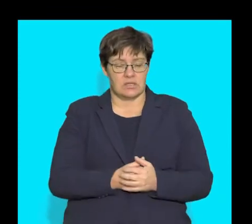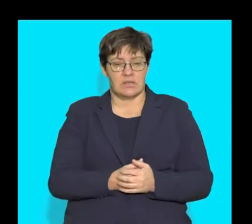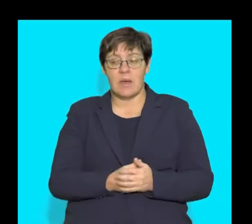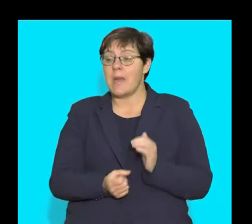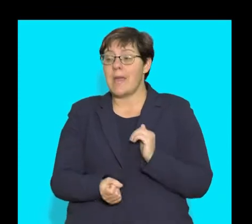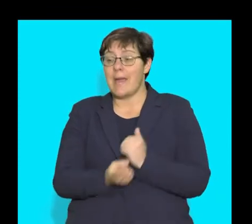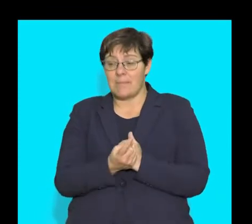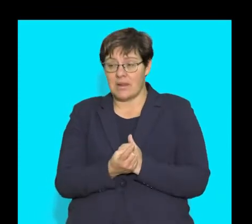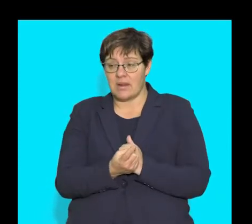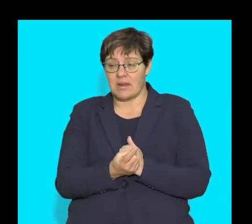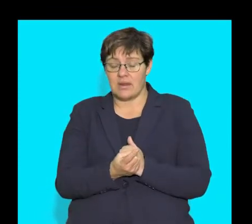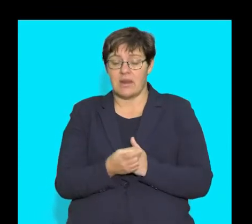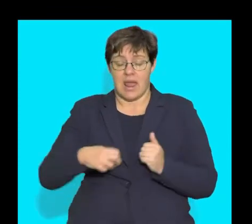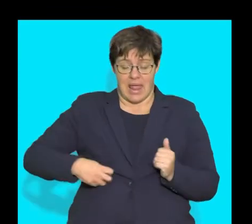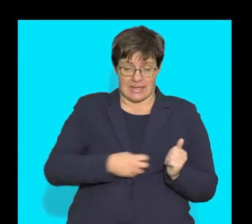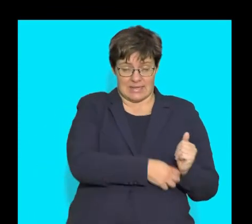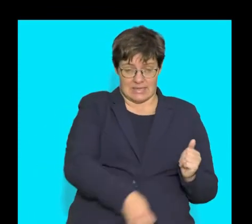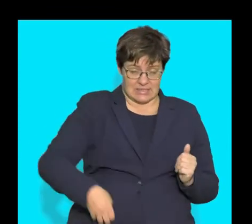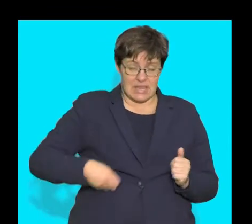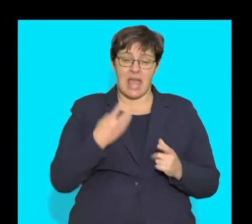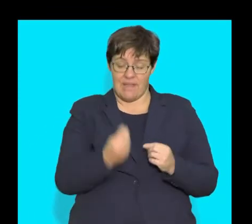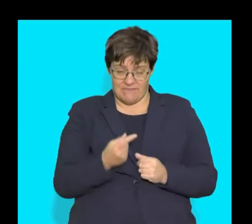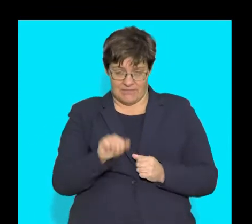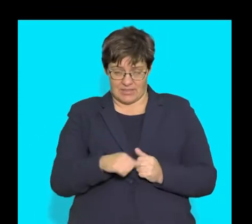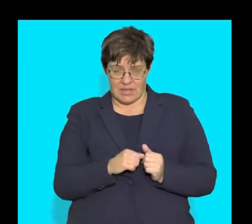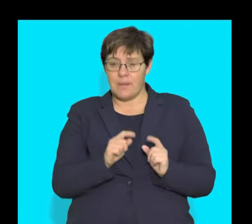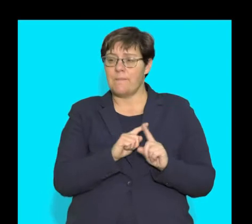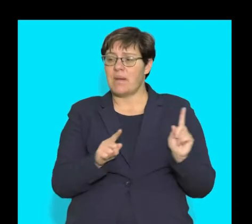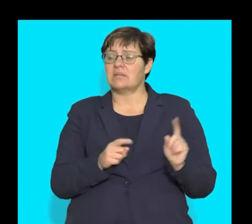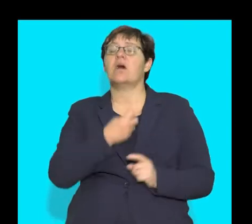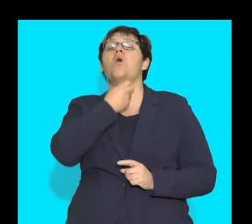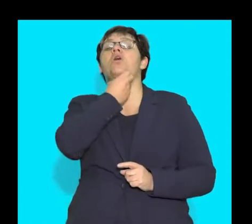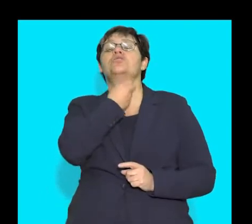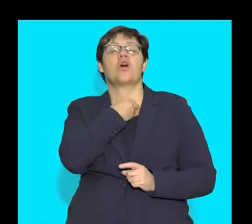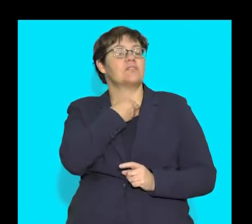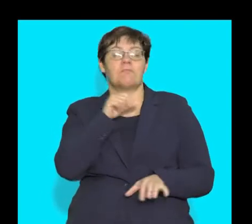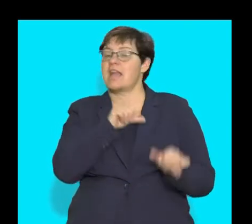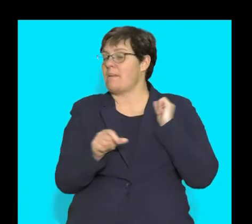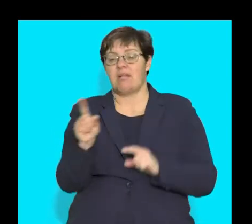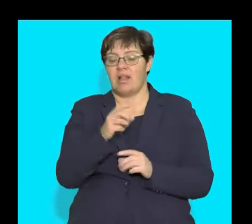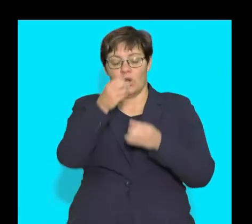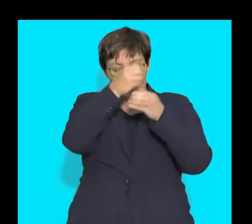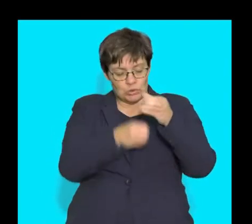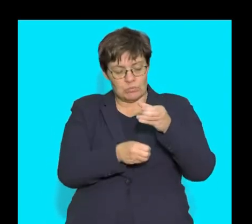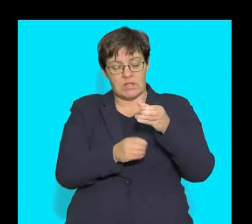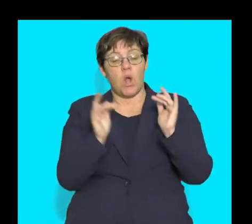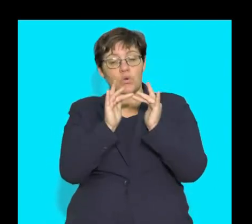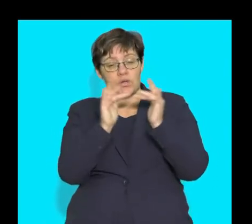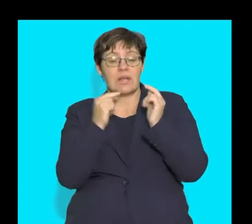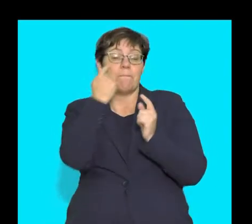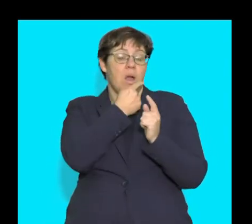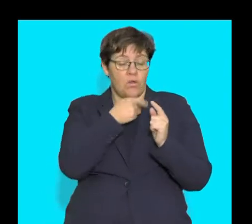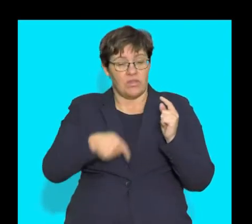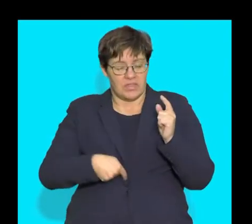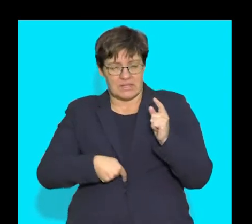takes place in the intestine. That's correct? However, the esophagus is a tube that